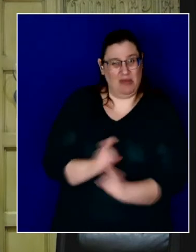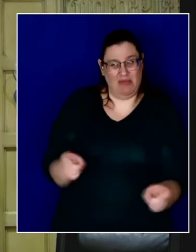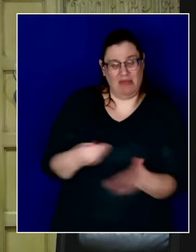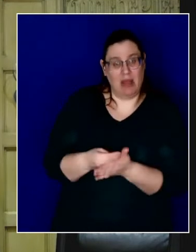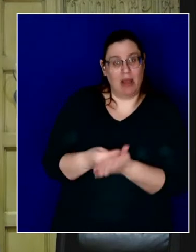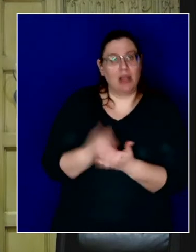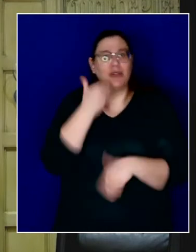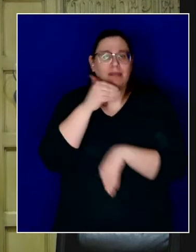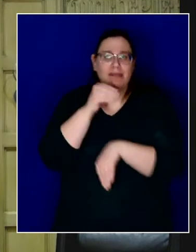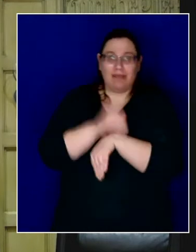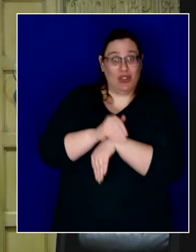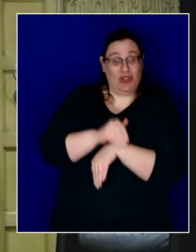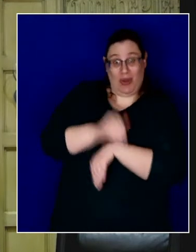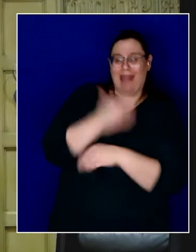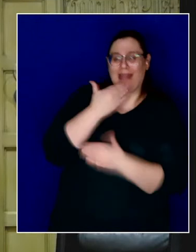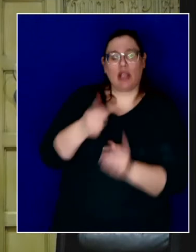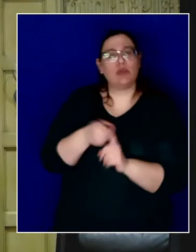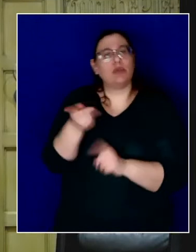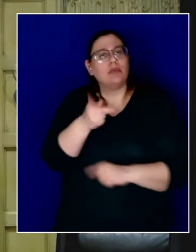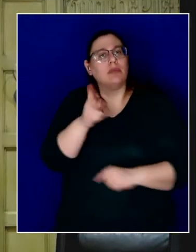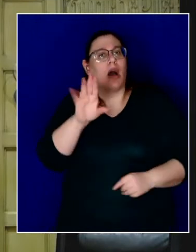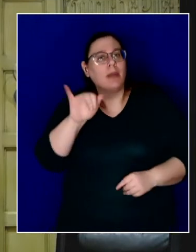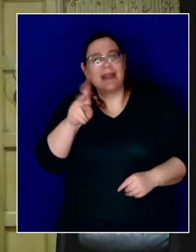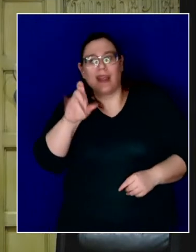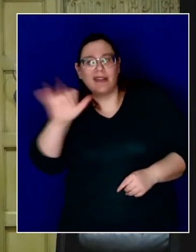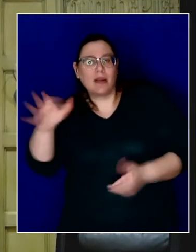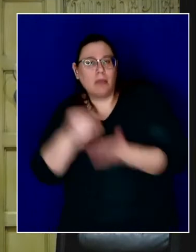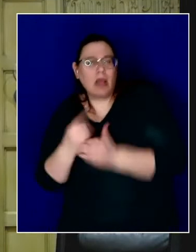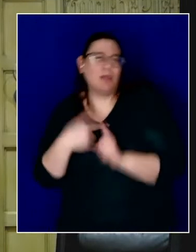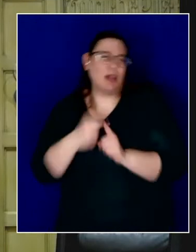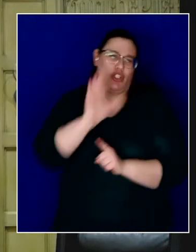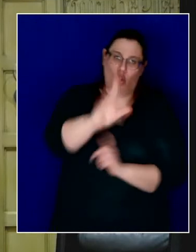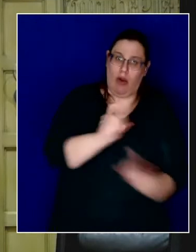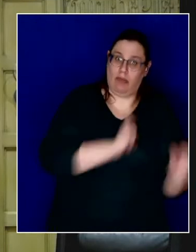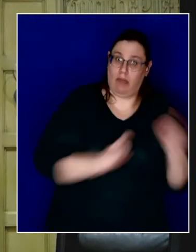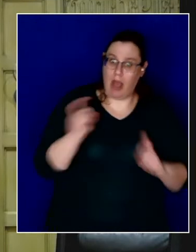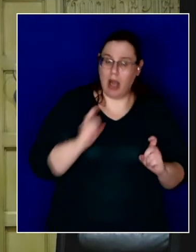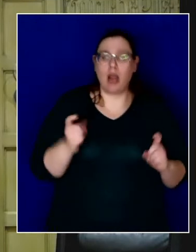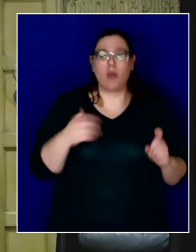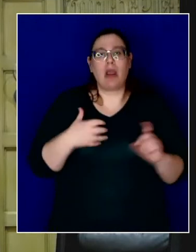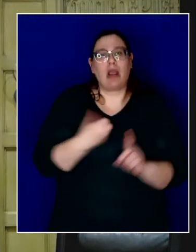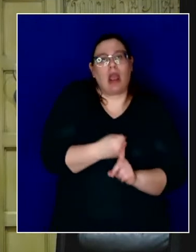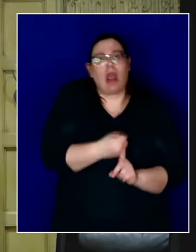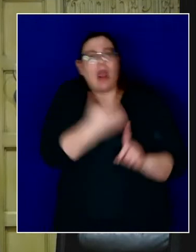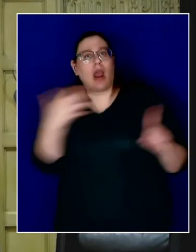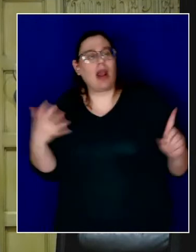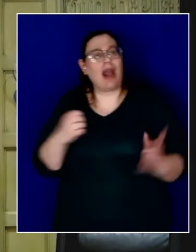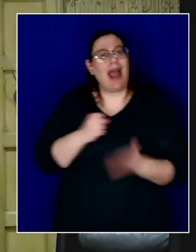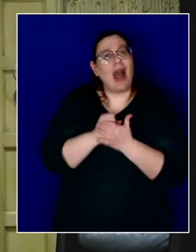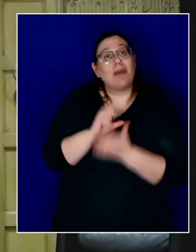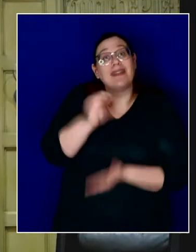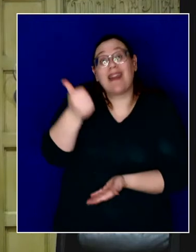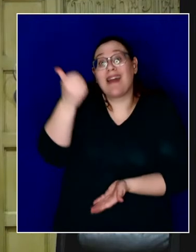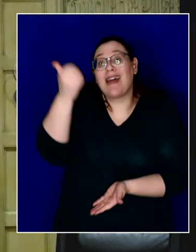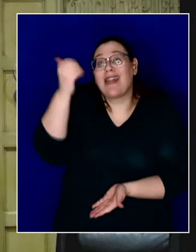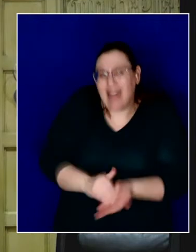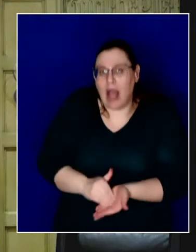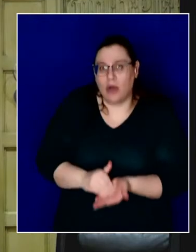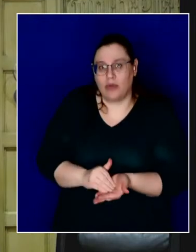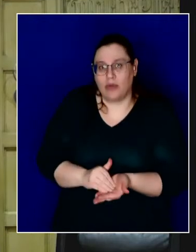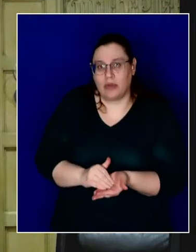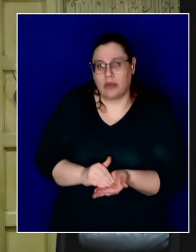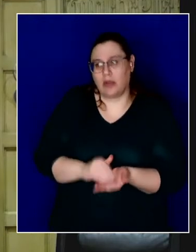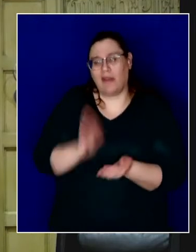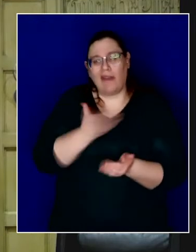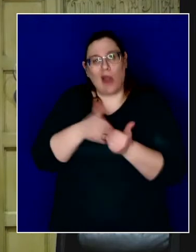to Kelsey and Bobby's and your donations, the Mayor's Fund can now expand, serve to help 10,000 of our fellow